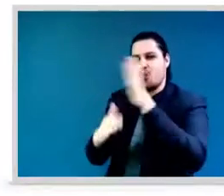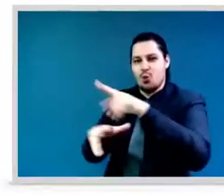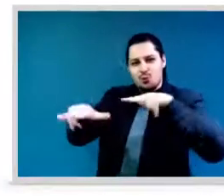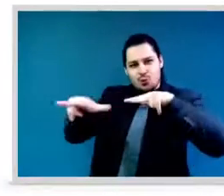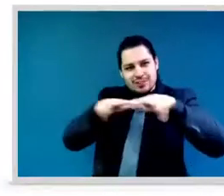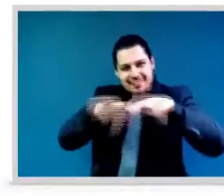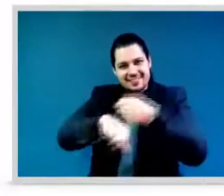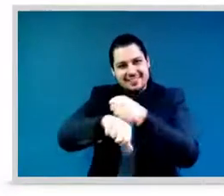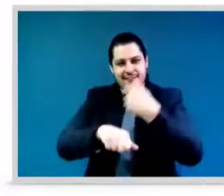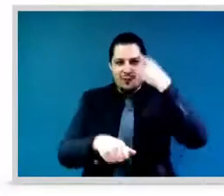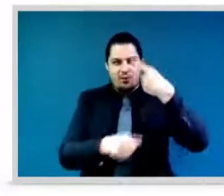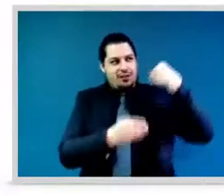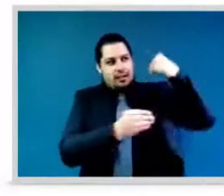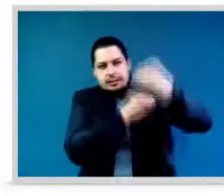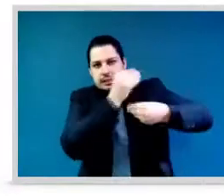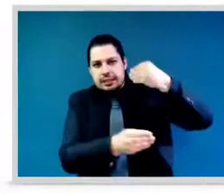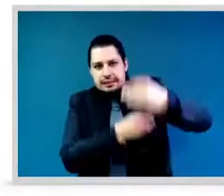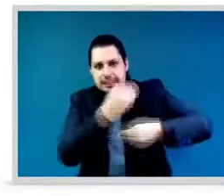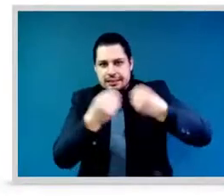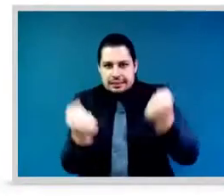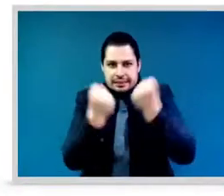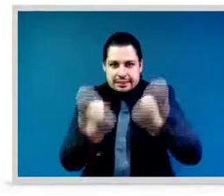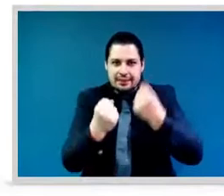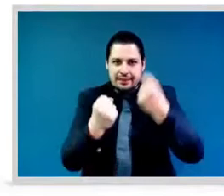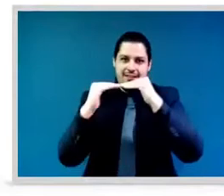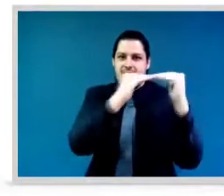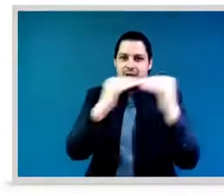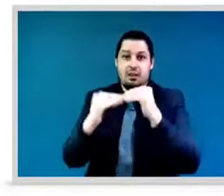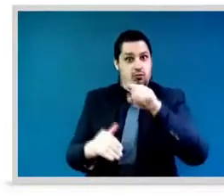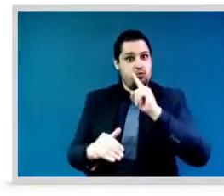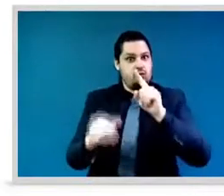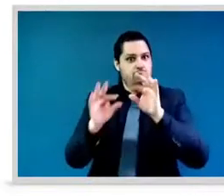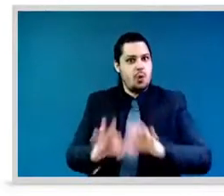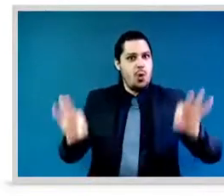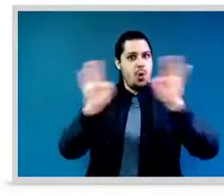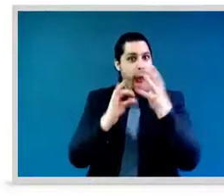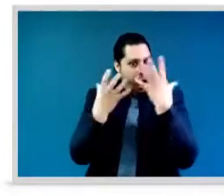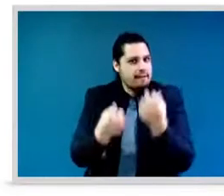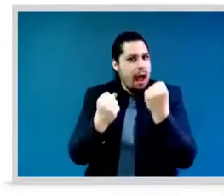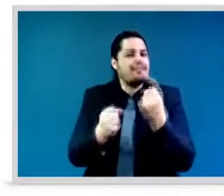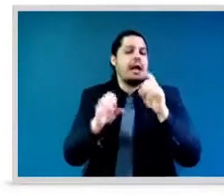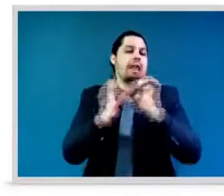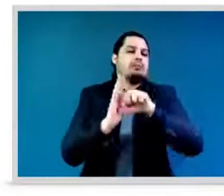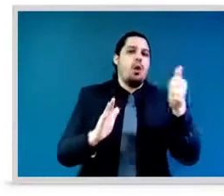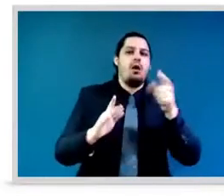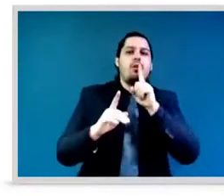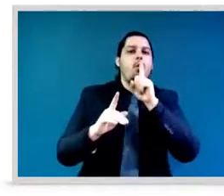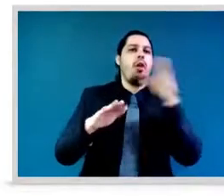finally, thank you so much for including my voice and including so many perspectives today. Thank you for seeing me today.